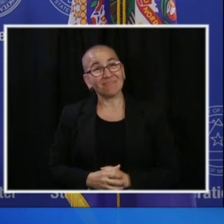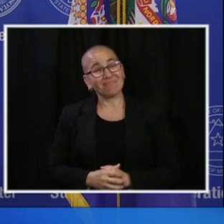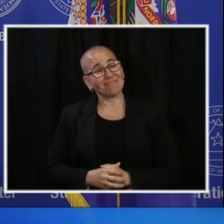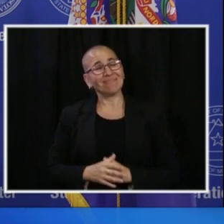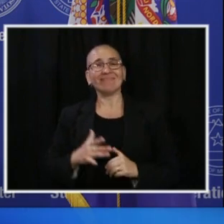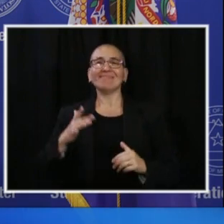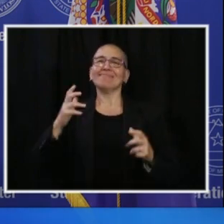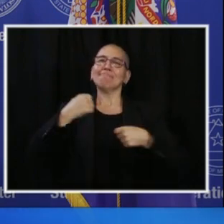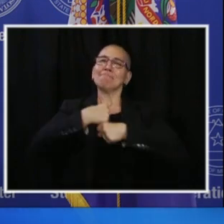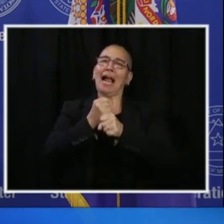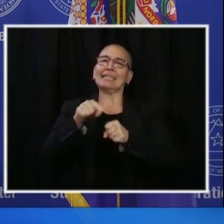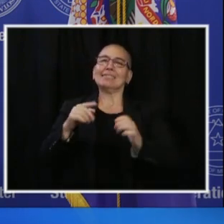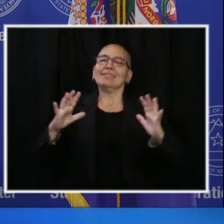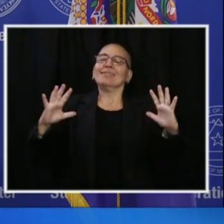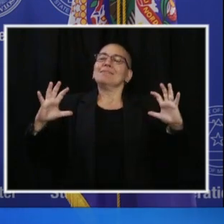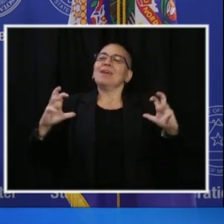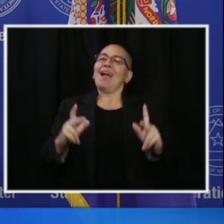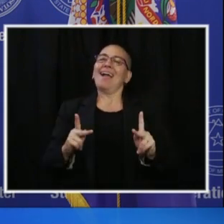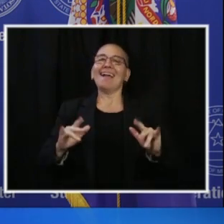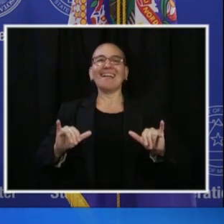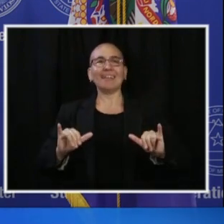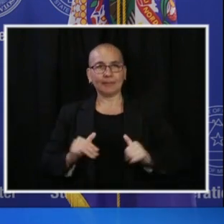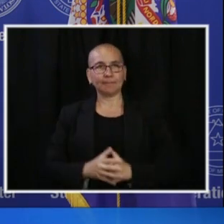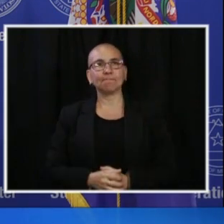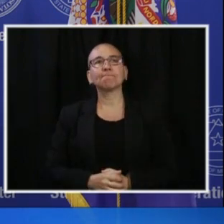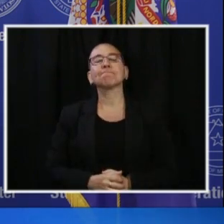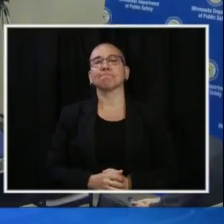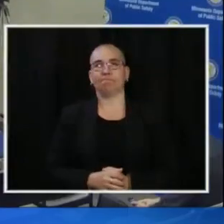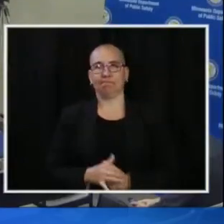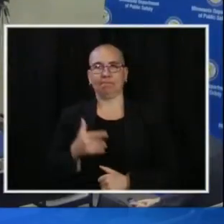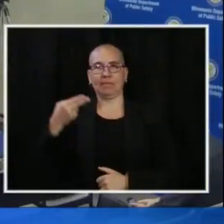And with that, I'd like to turn it over to Commissioner Harrington, Department of Public Safety.